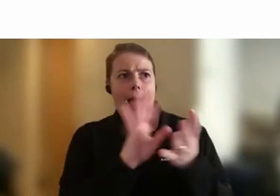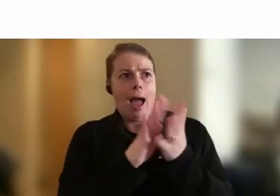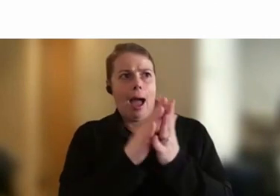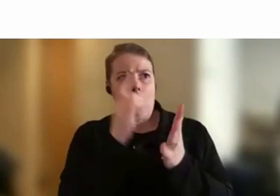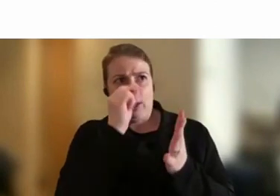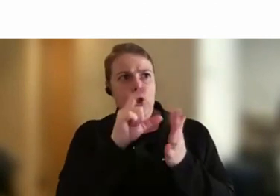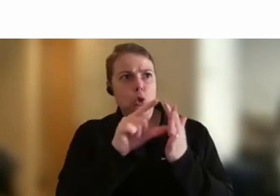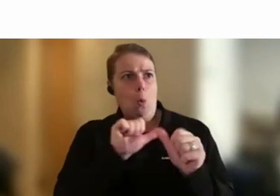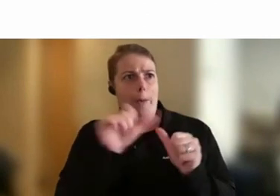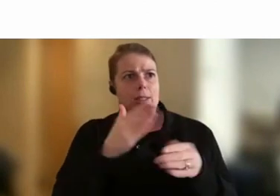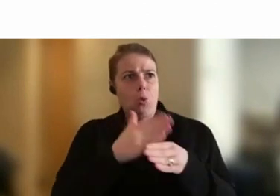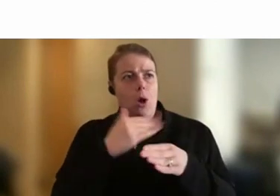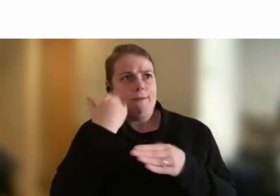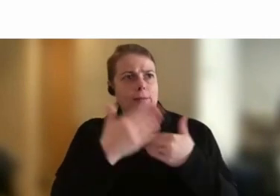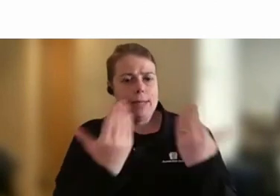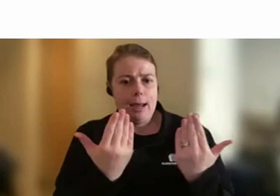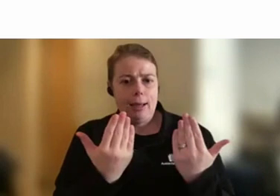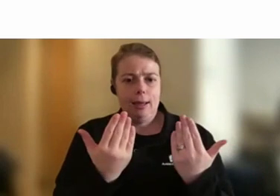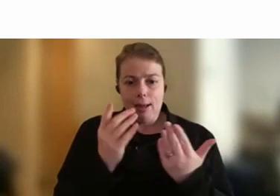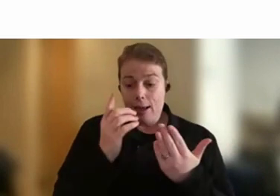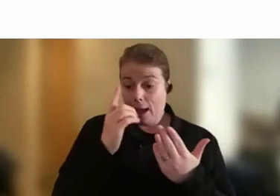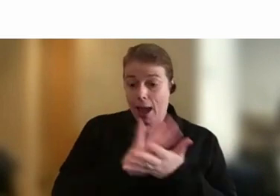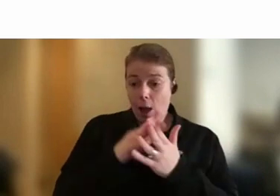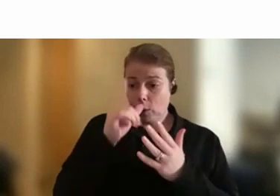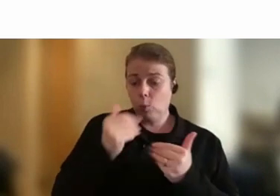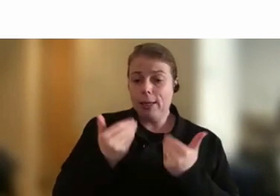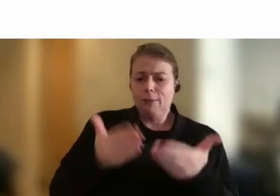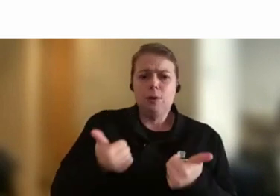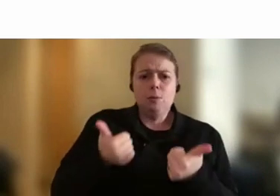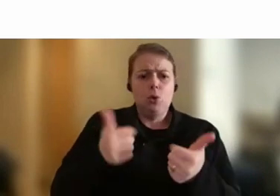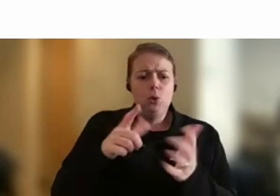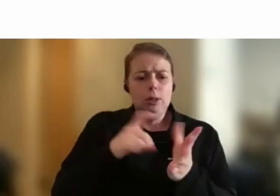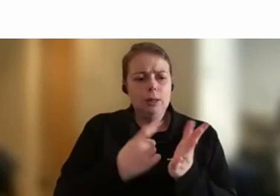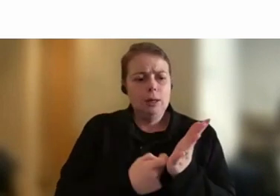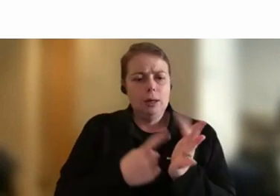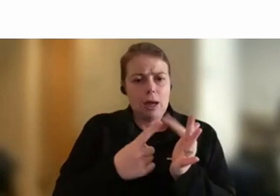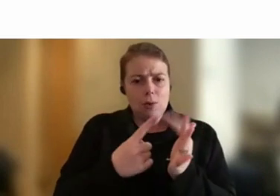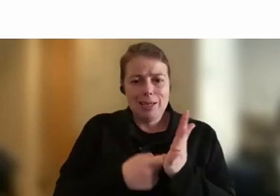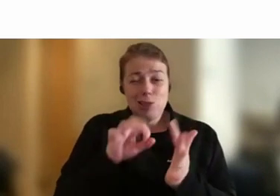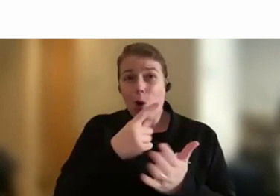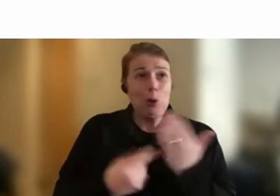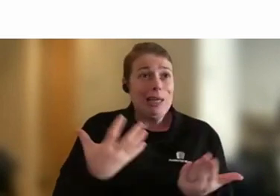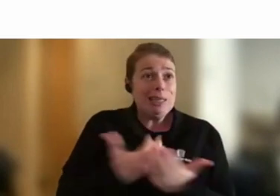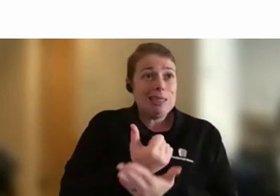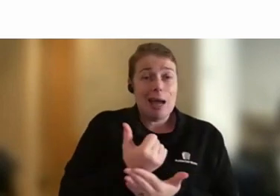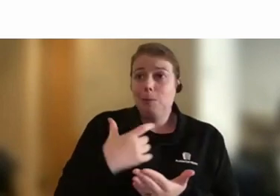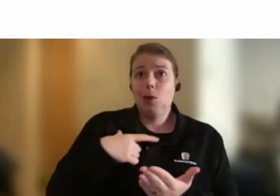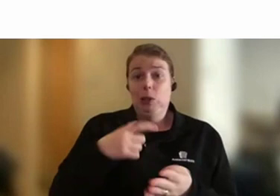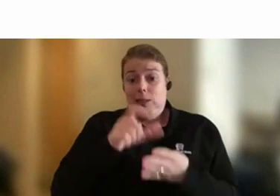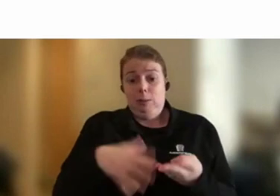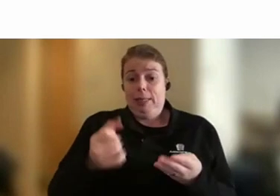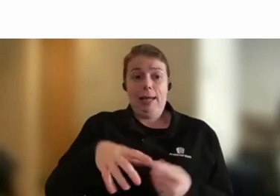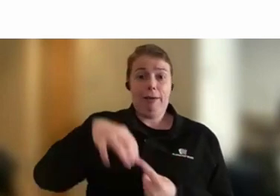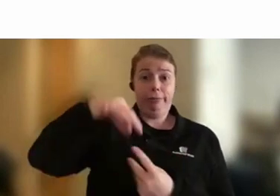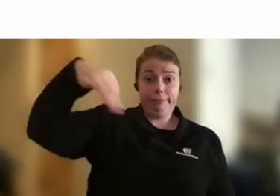that we need to do to give them really flourishing careers by, as Nat says, not just staying within the agency responsible for disability, but being able to go